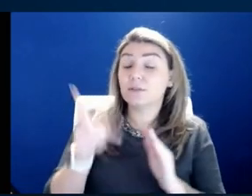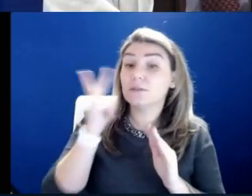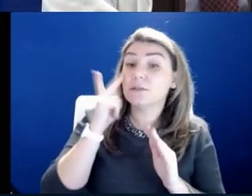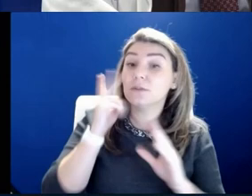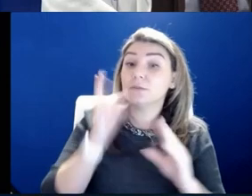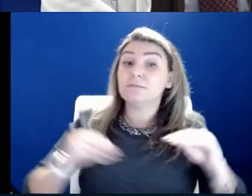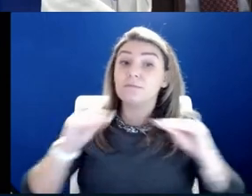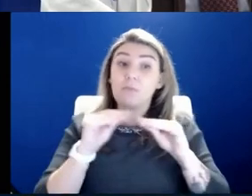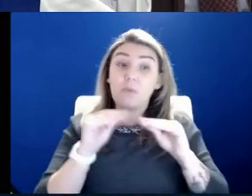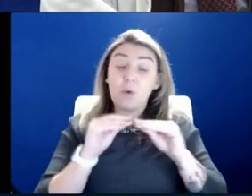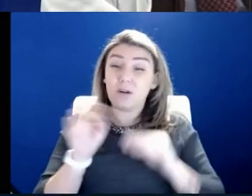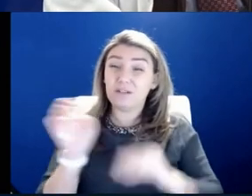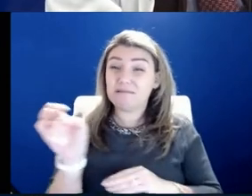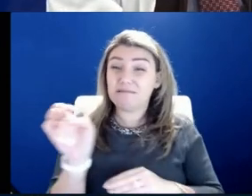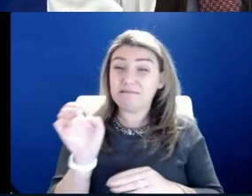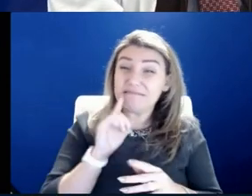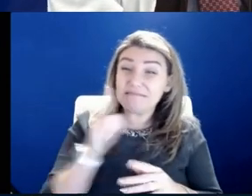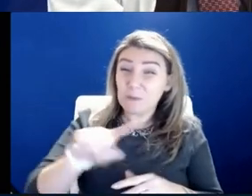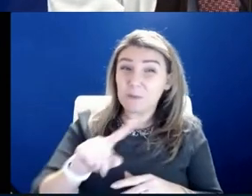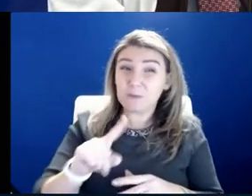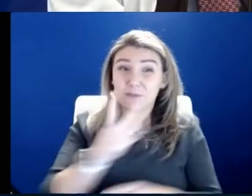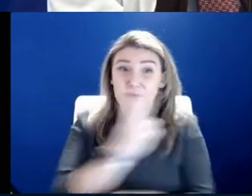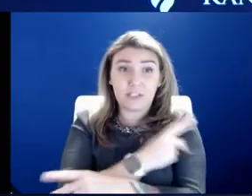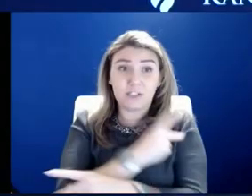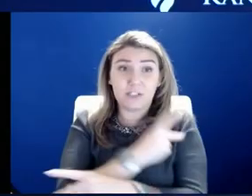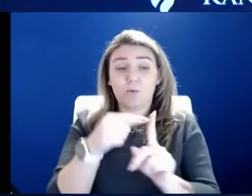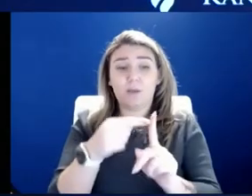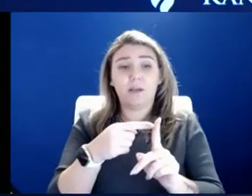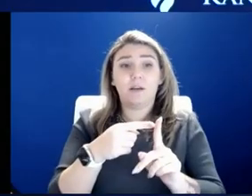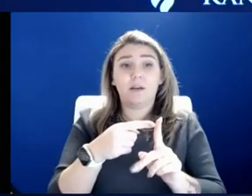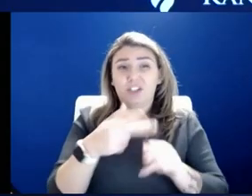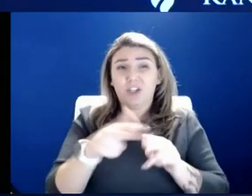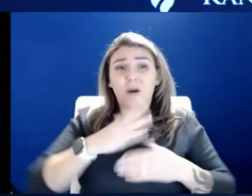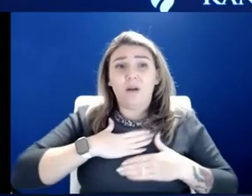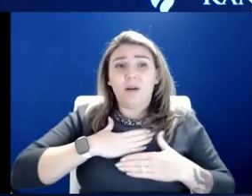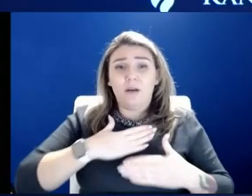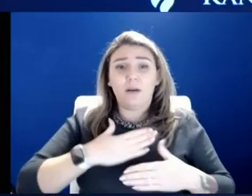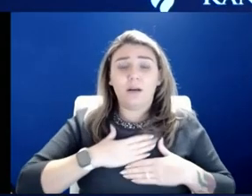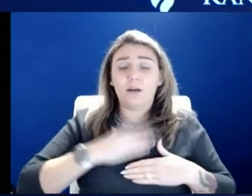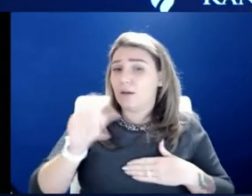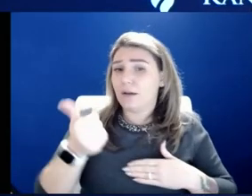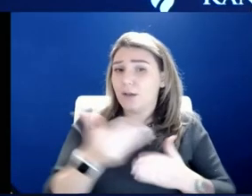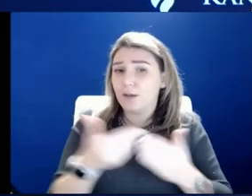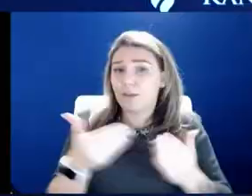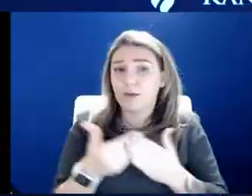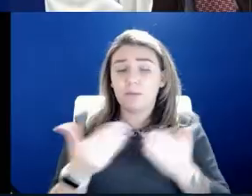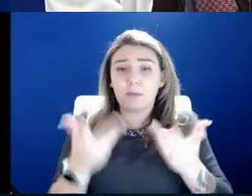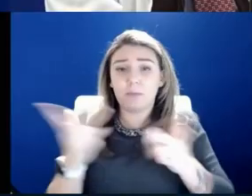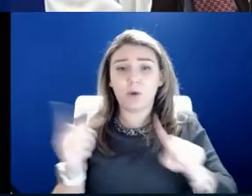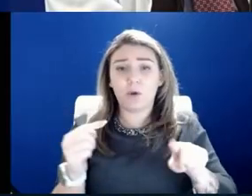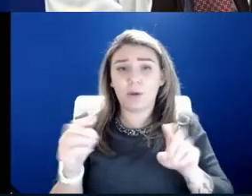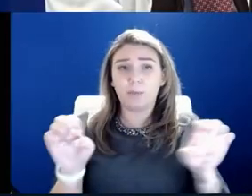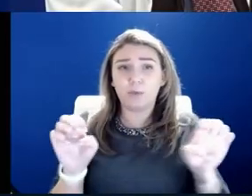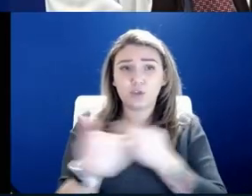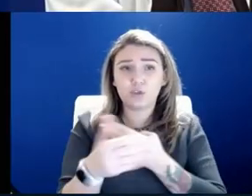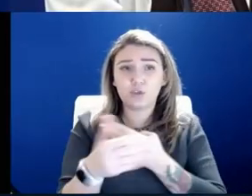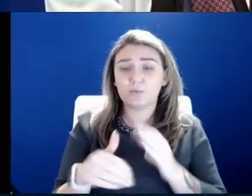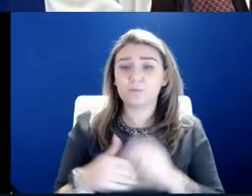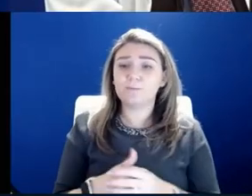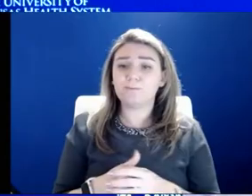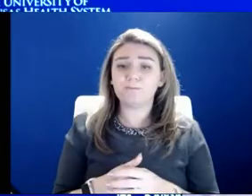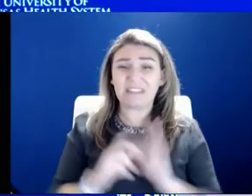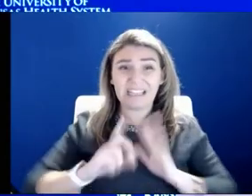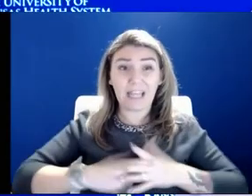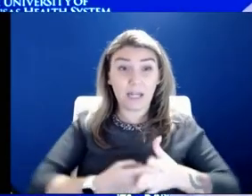patients. And generally the rule has been when you get short of breath, but other things might bring you the emergency room. Let's talk a little bit about that. I mean, initially in that